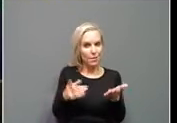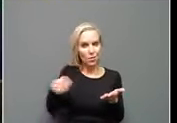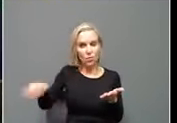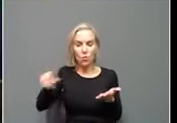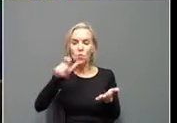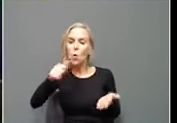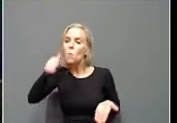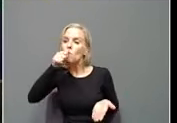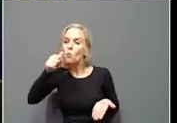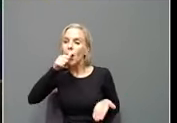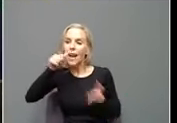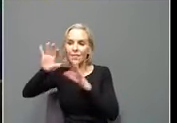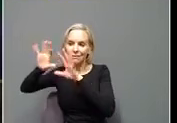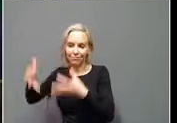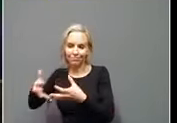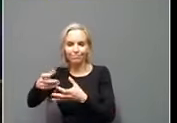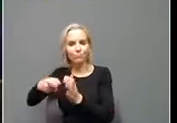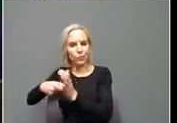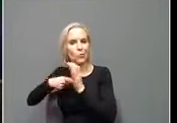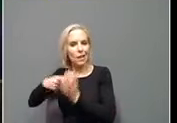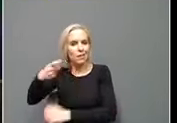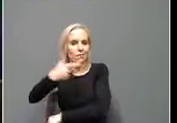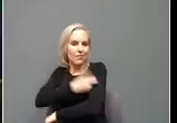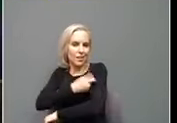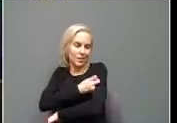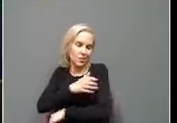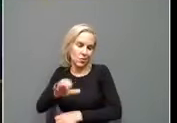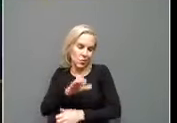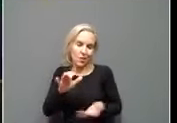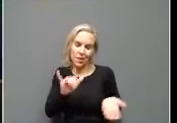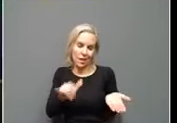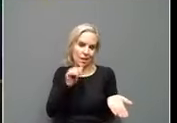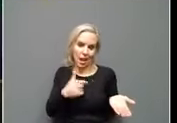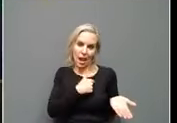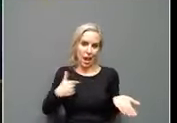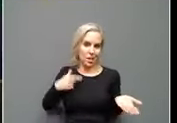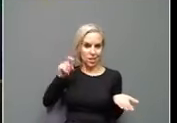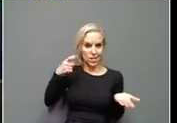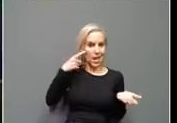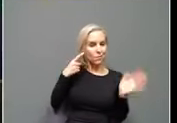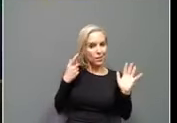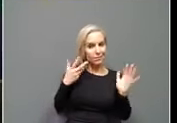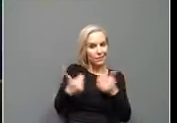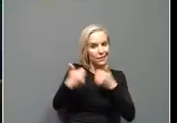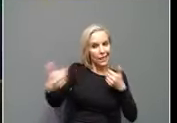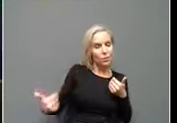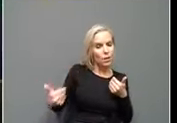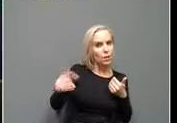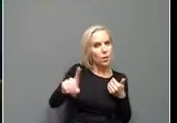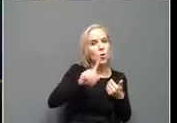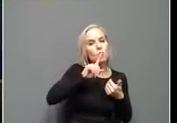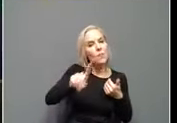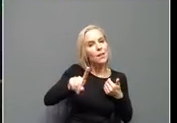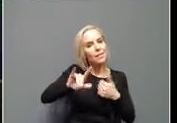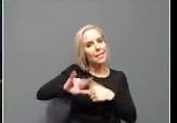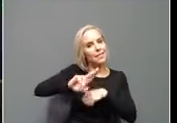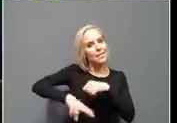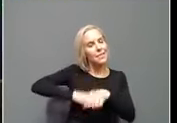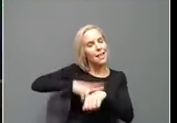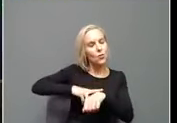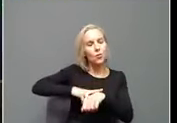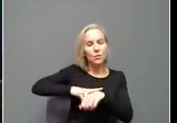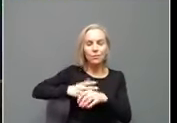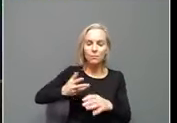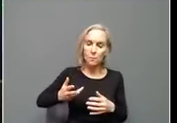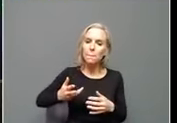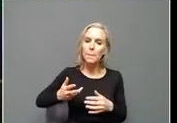that you have to get vaccinated to, to do. That's not us and government. Um, but that's going to be really natural in, uh, in,